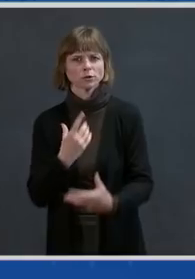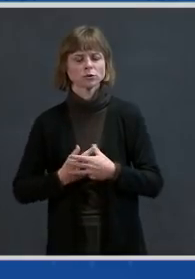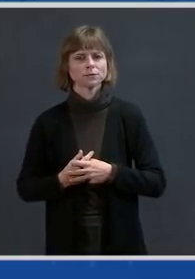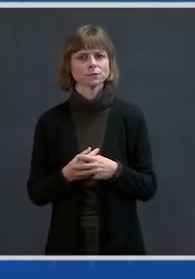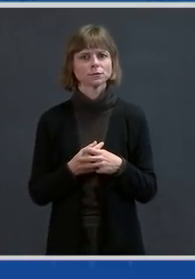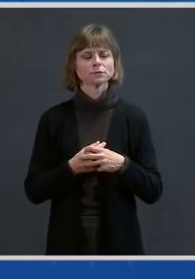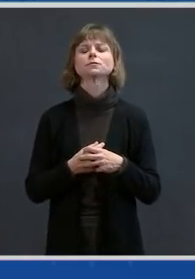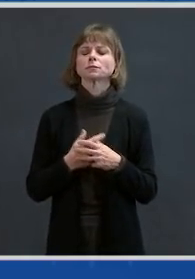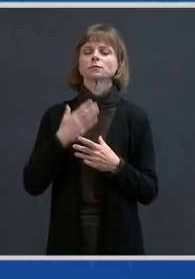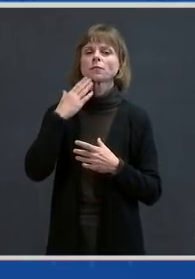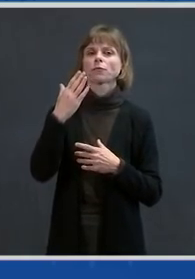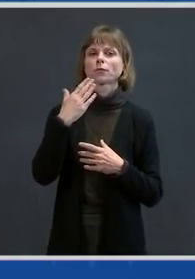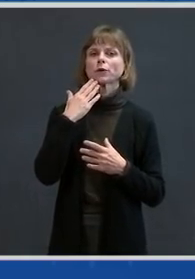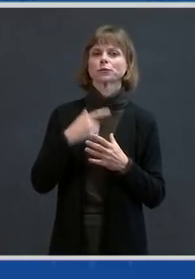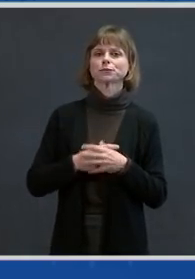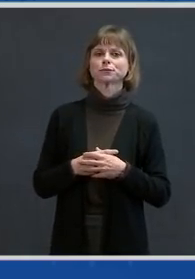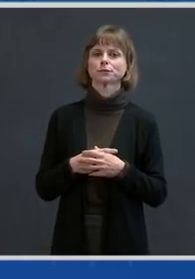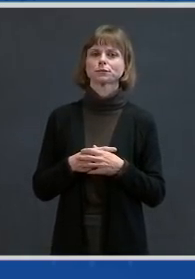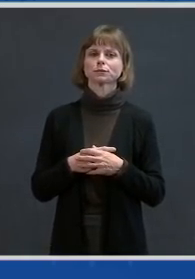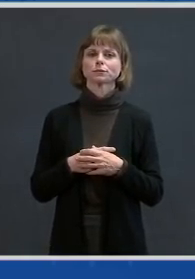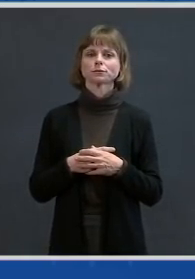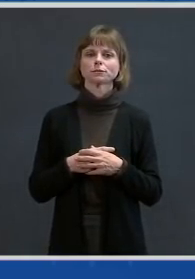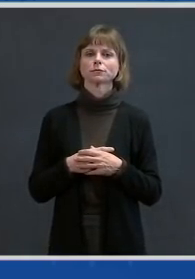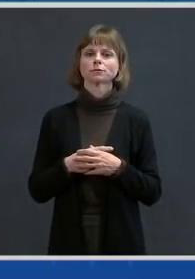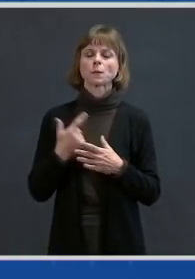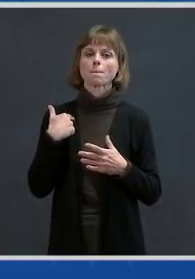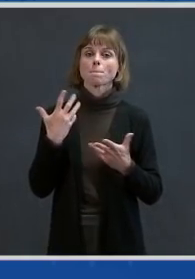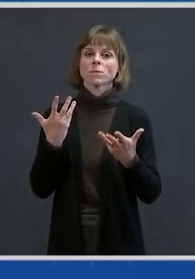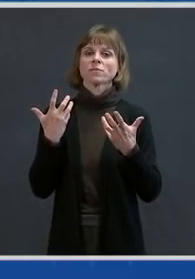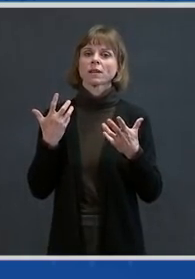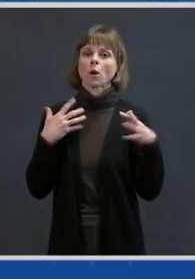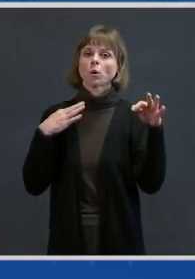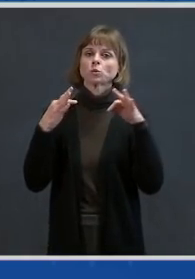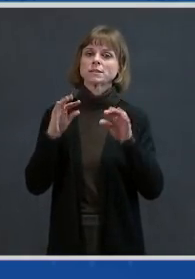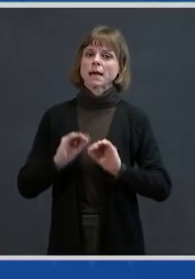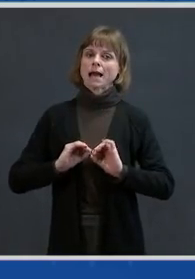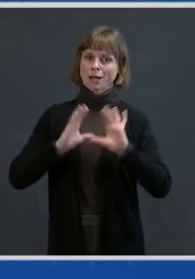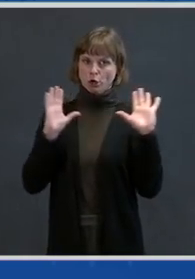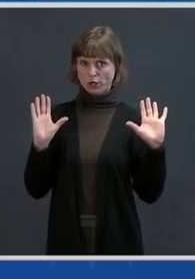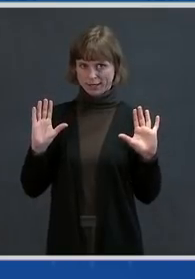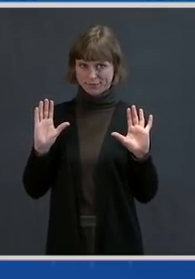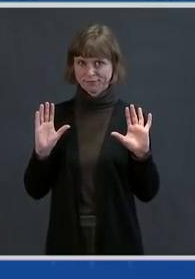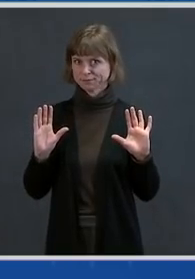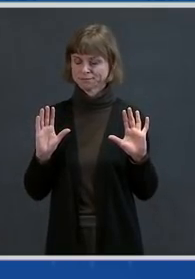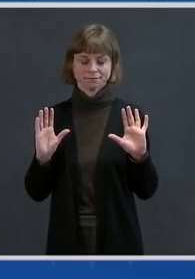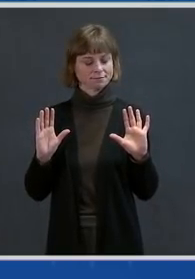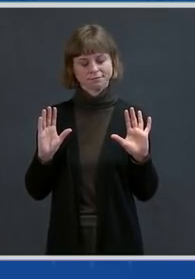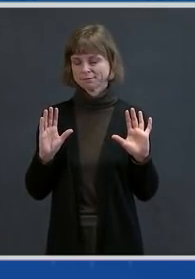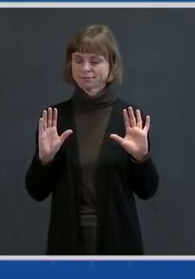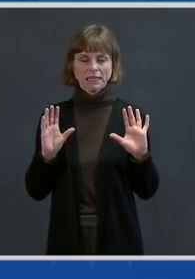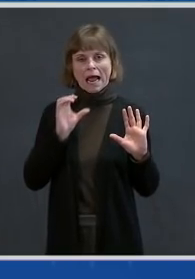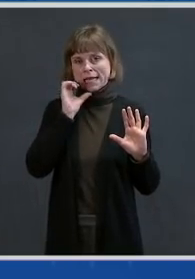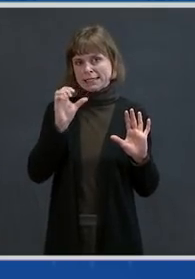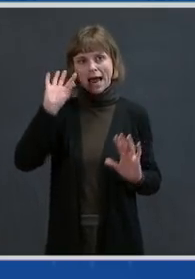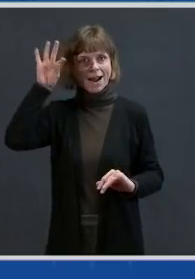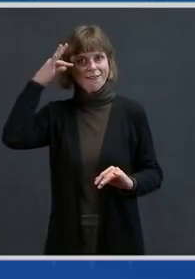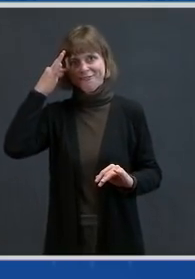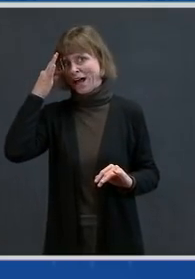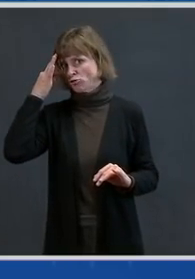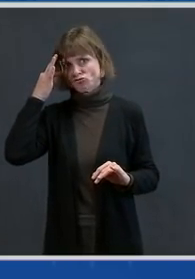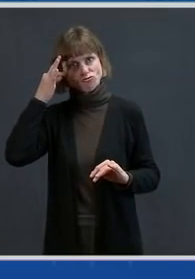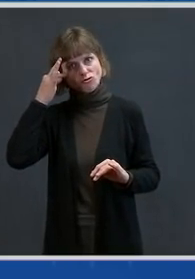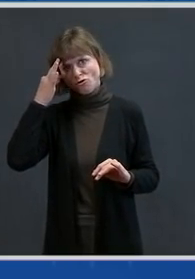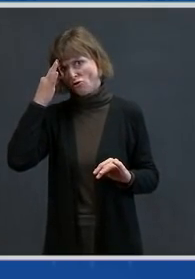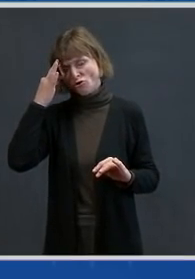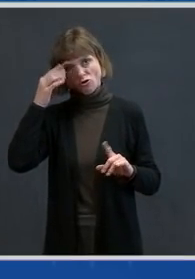The thing I want to indicate clearly is these are not — I would not present these as federal efforts. I would present